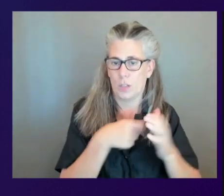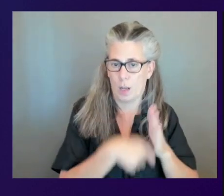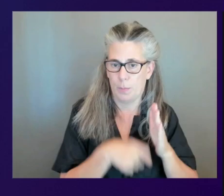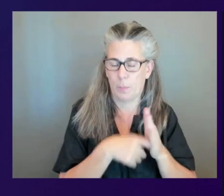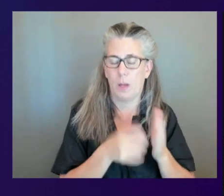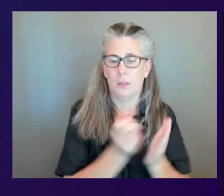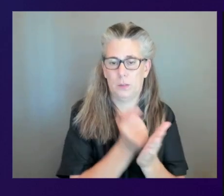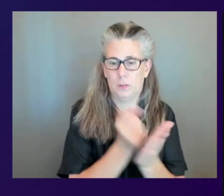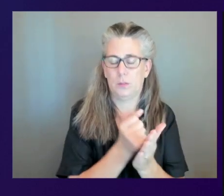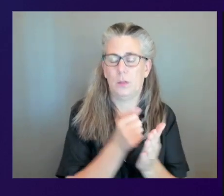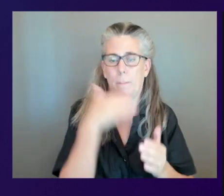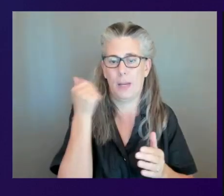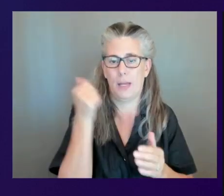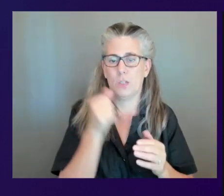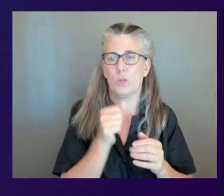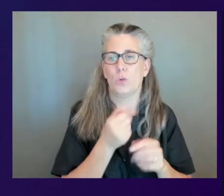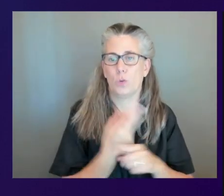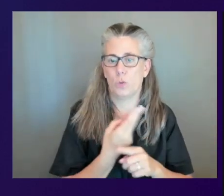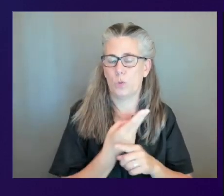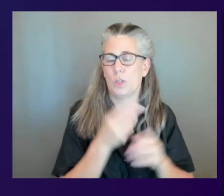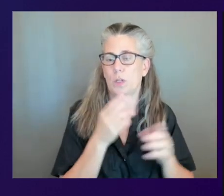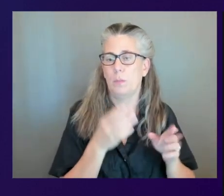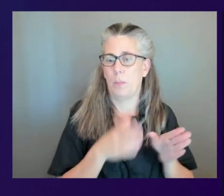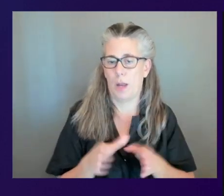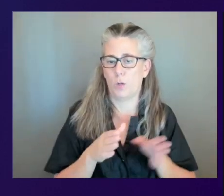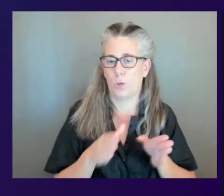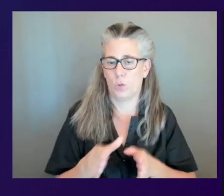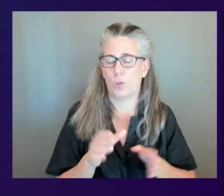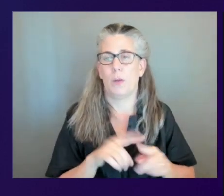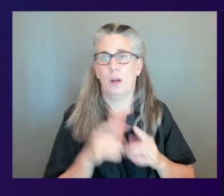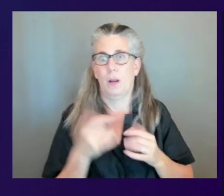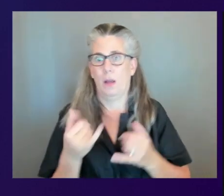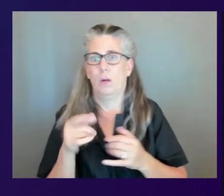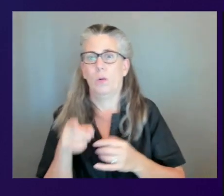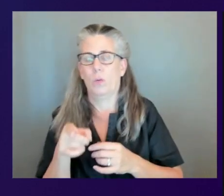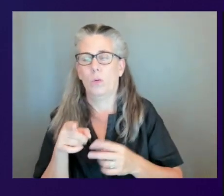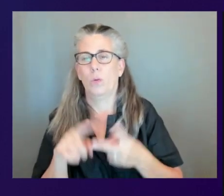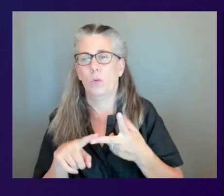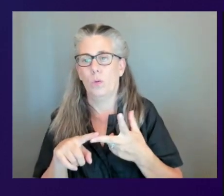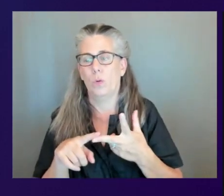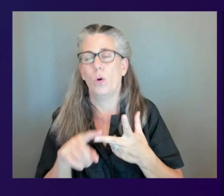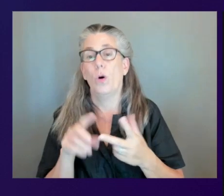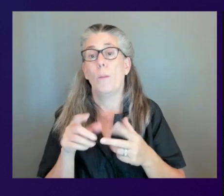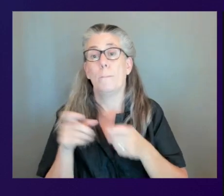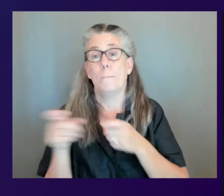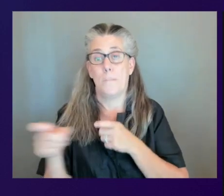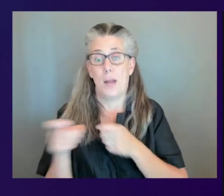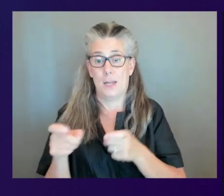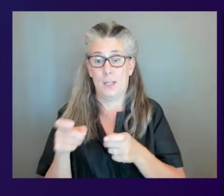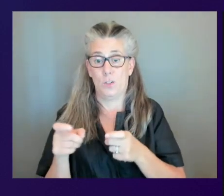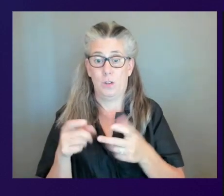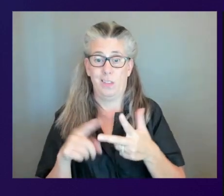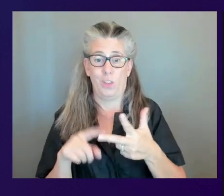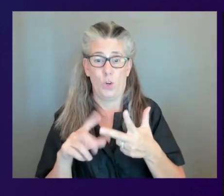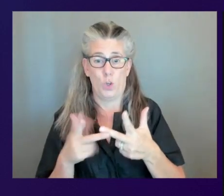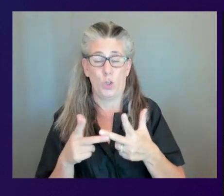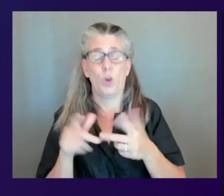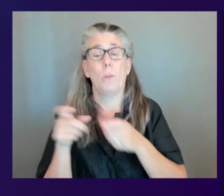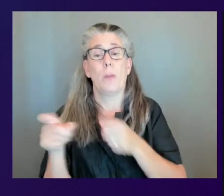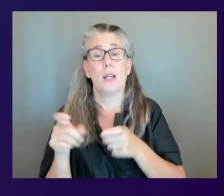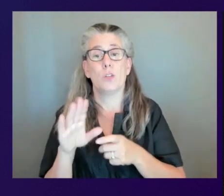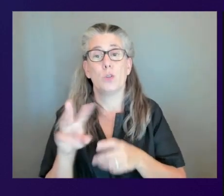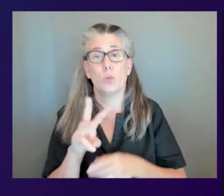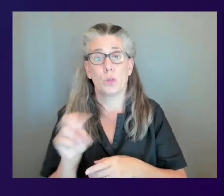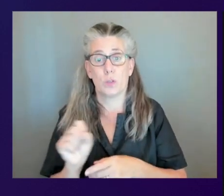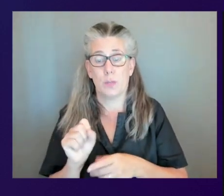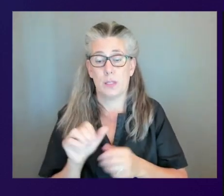the tens of thousands like you mentioned and last but not least we have managing your work managing your workspaces adding or removing